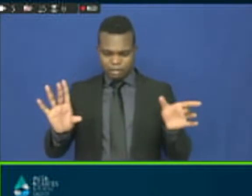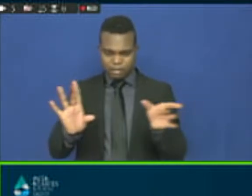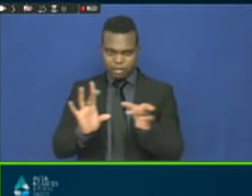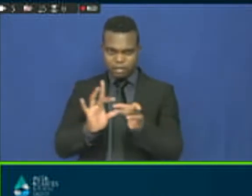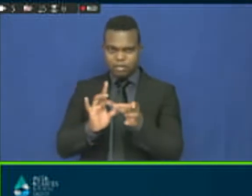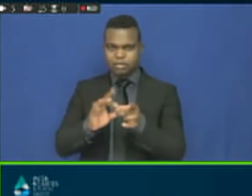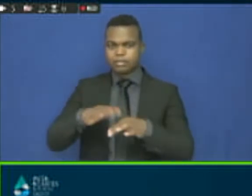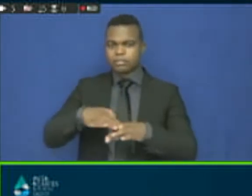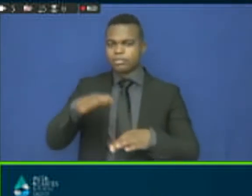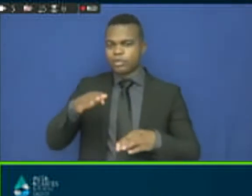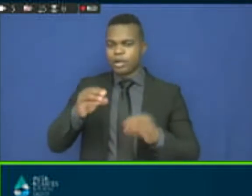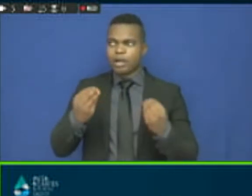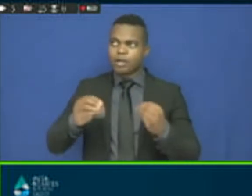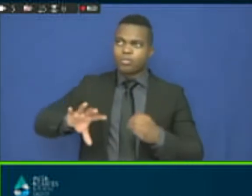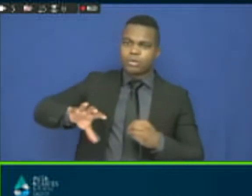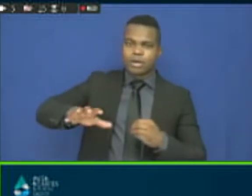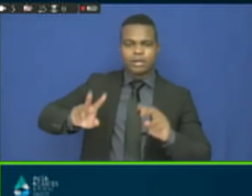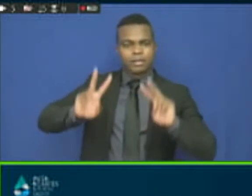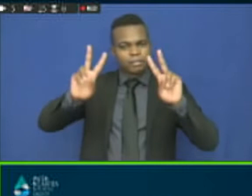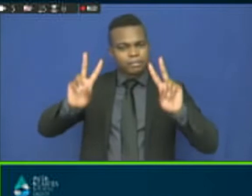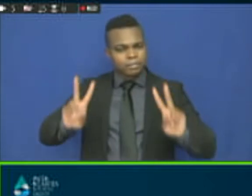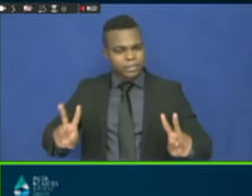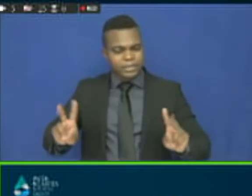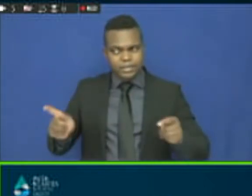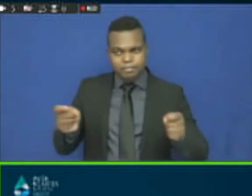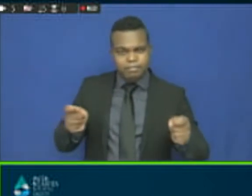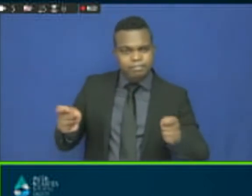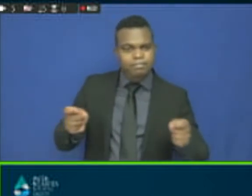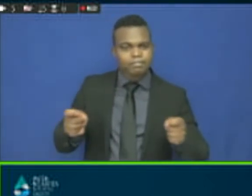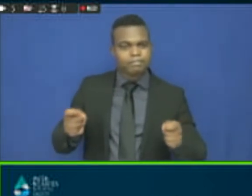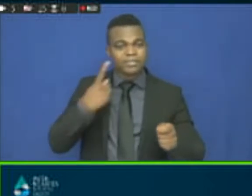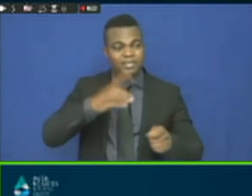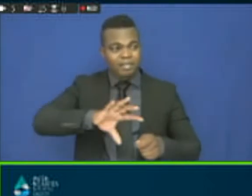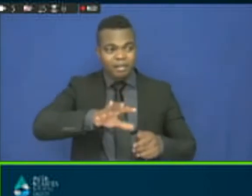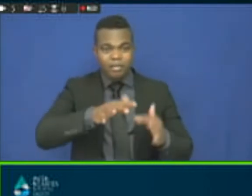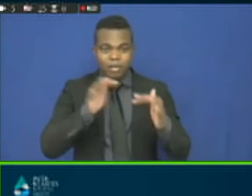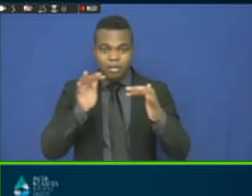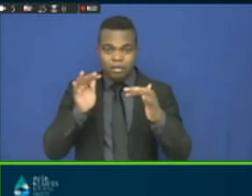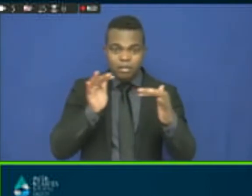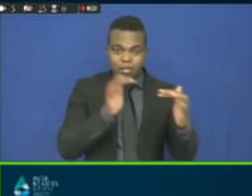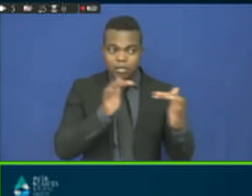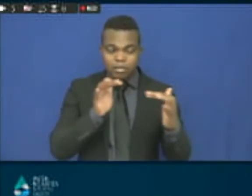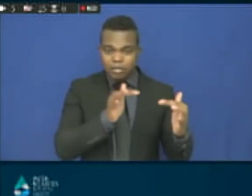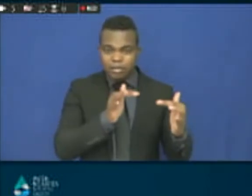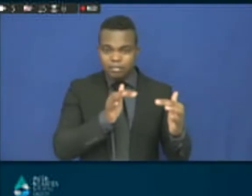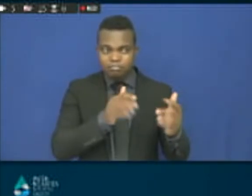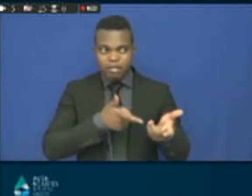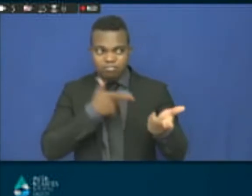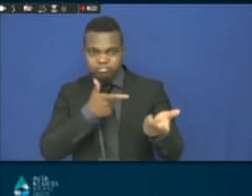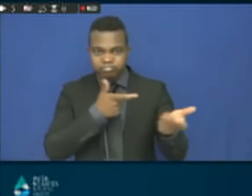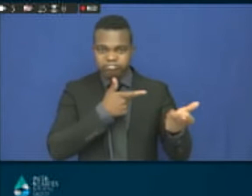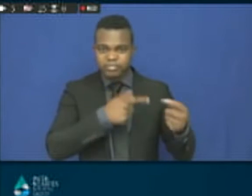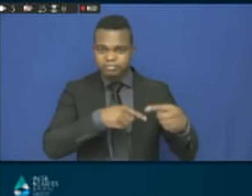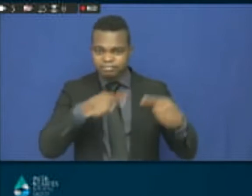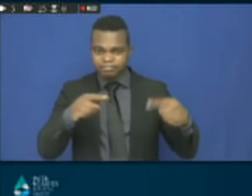war, you cannot accelerate the management of the SDGs. There